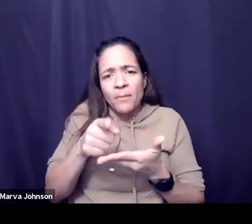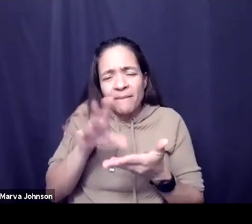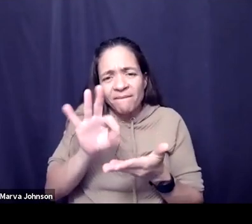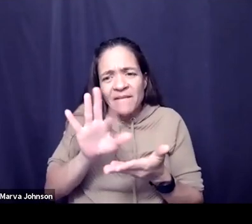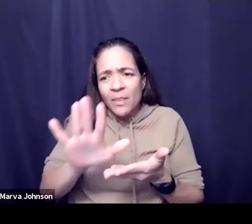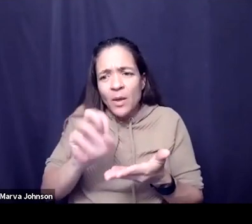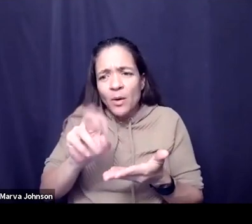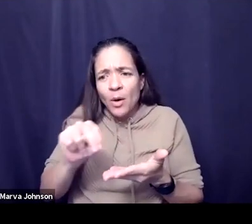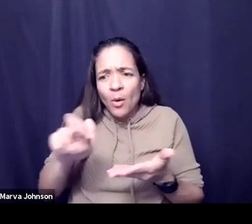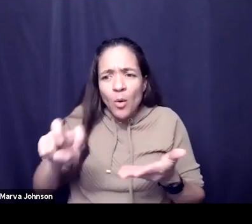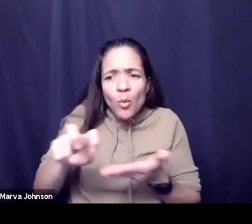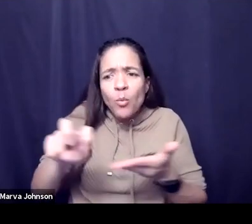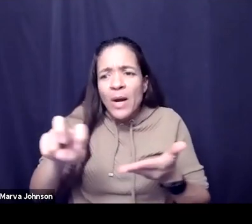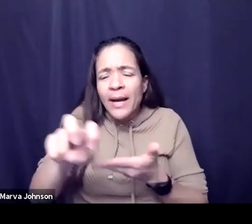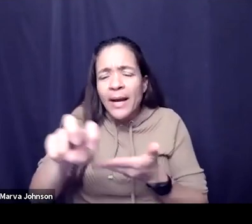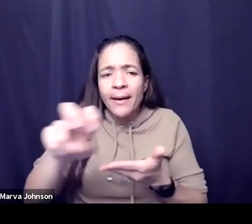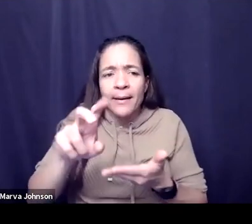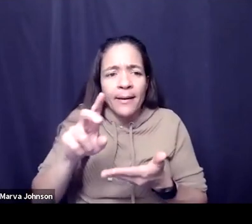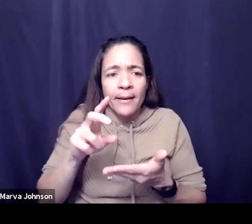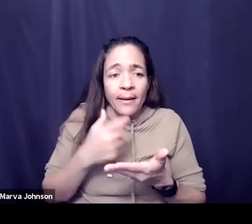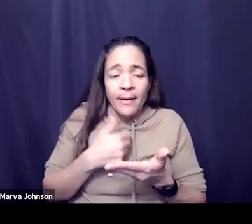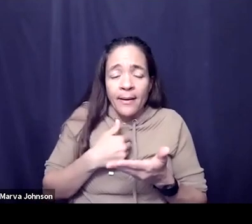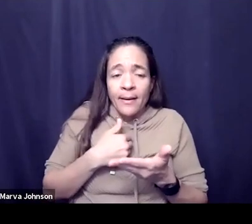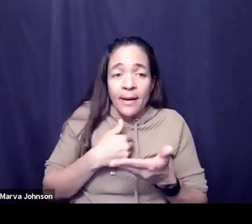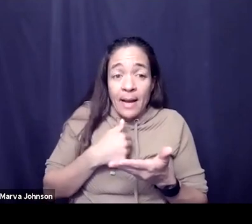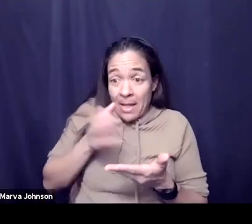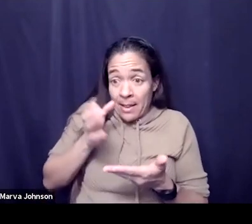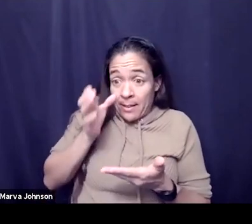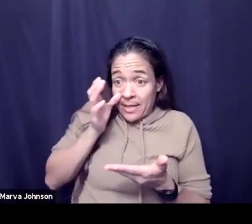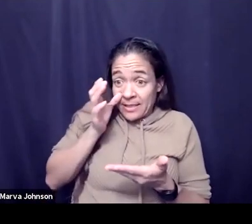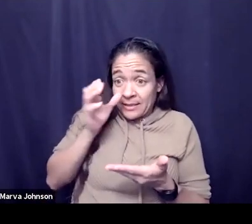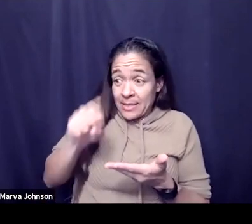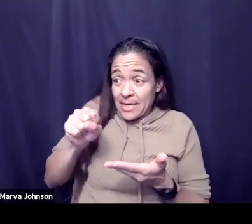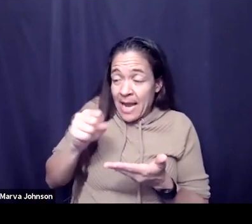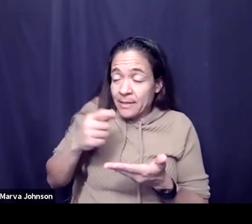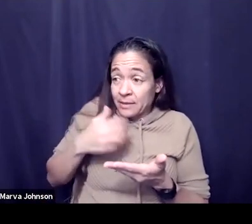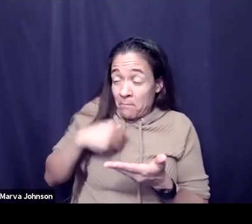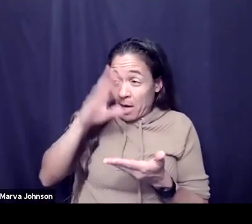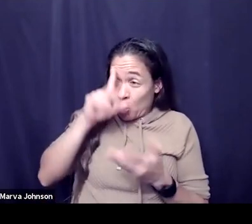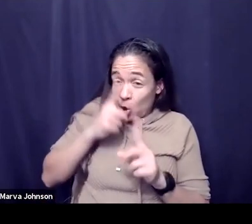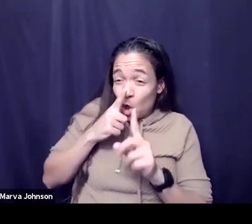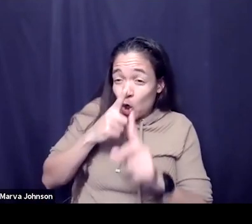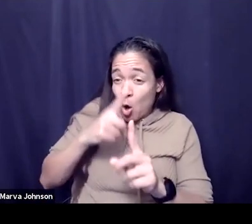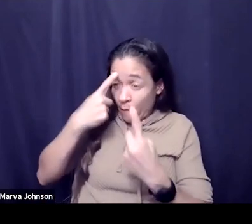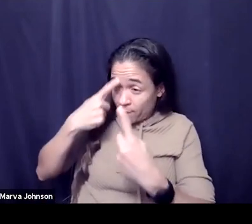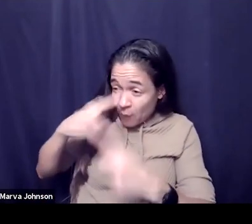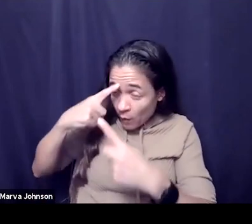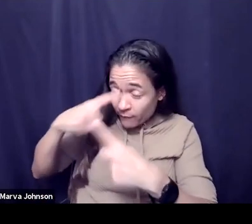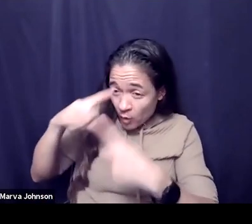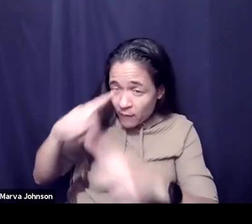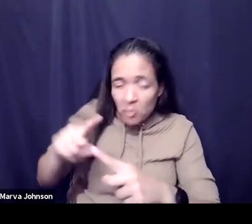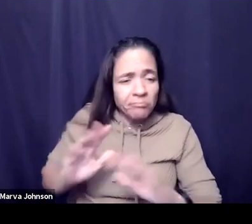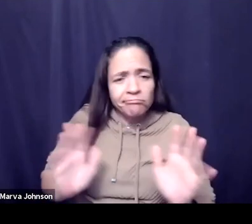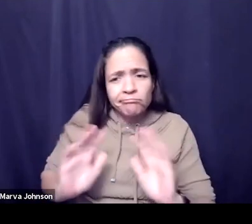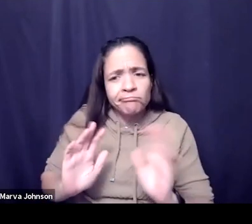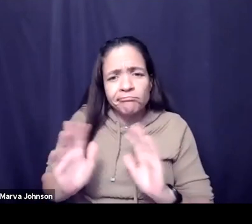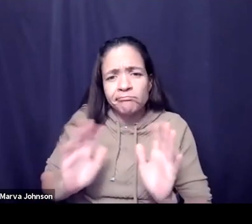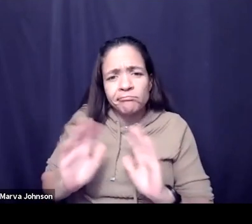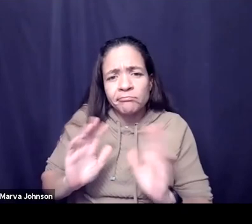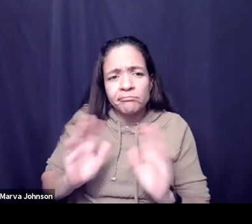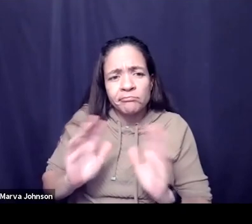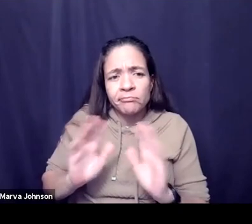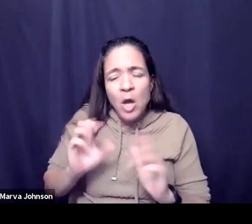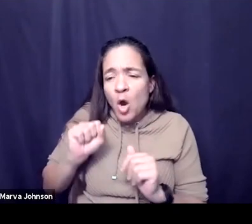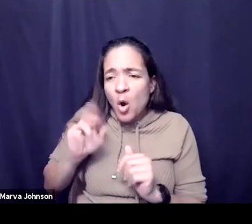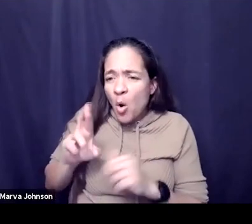you're not listening necessarily to do something for them or to just to cram them down some funnels